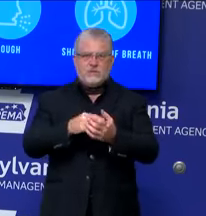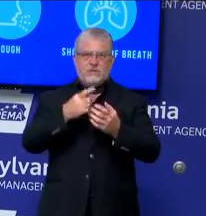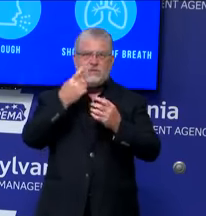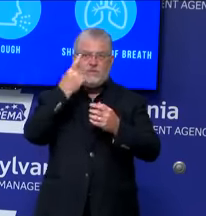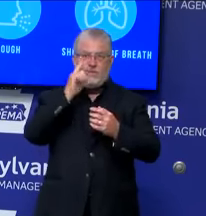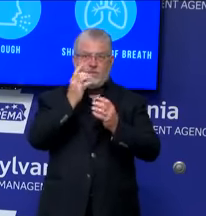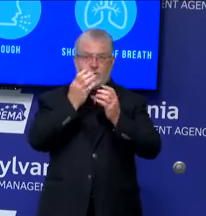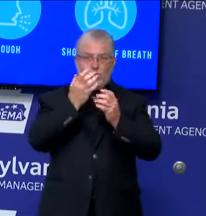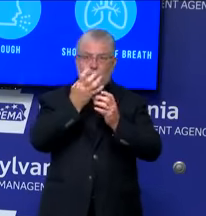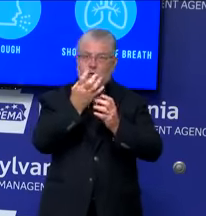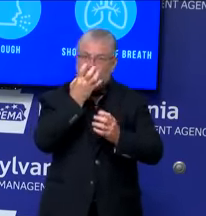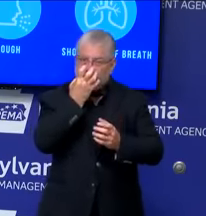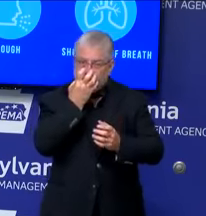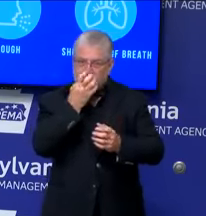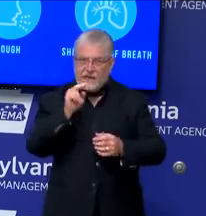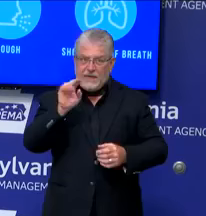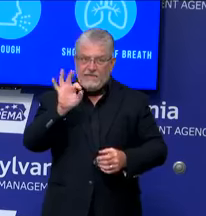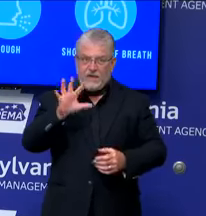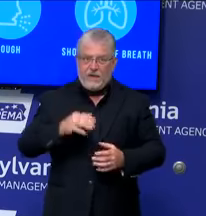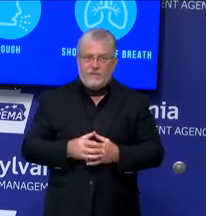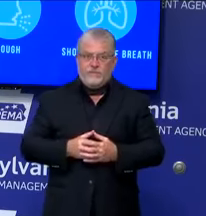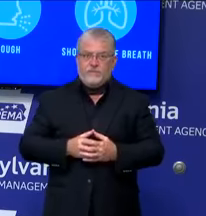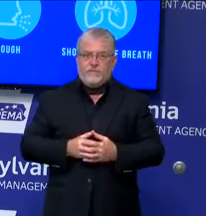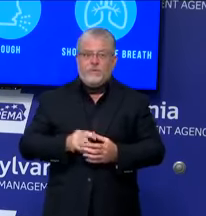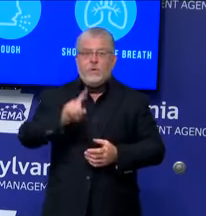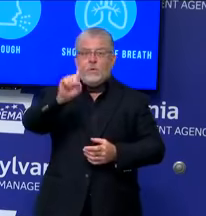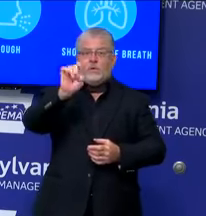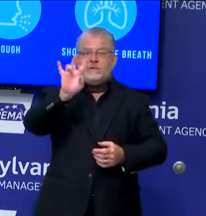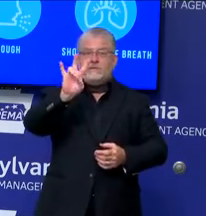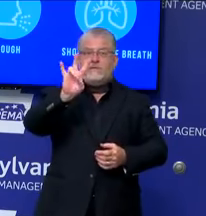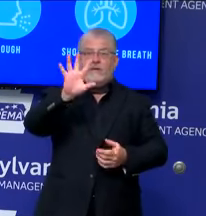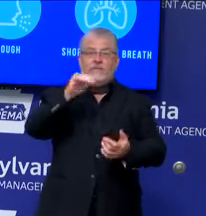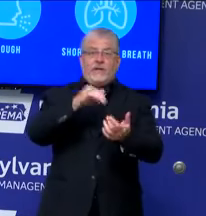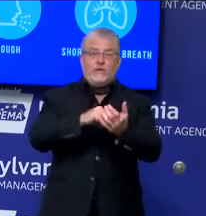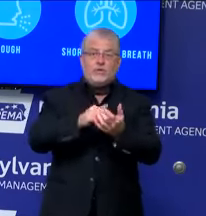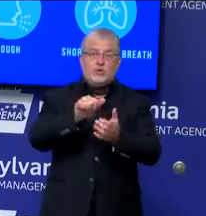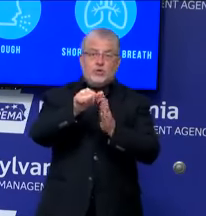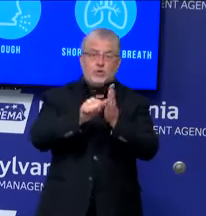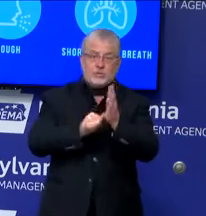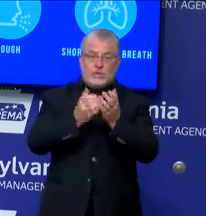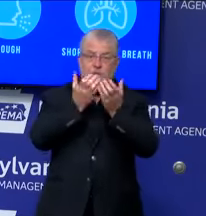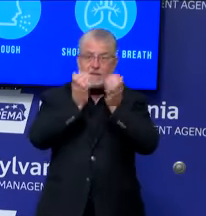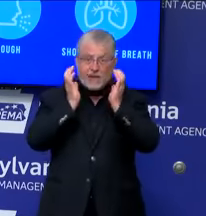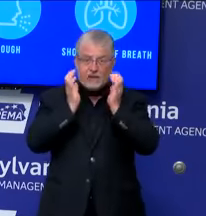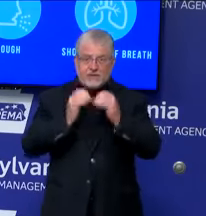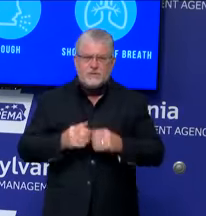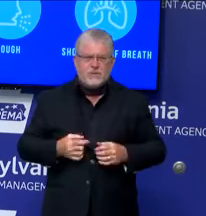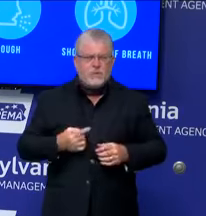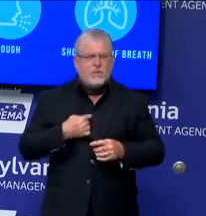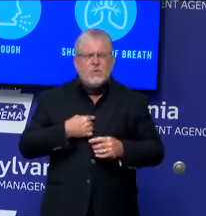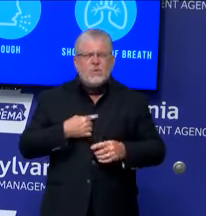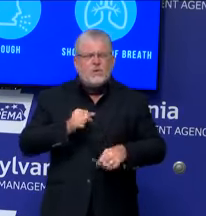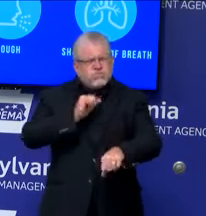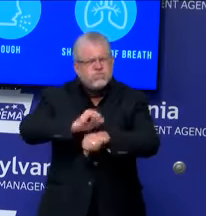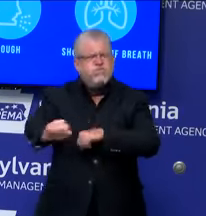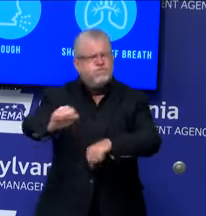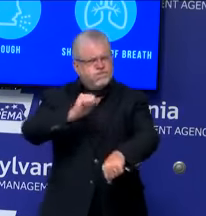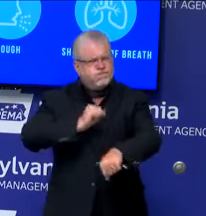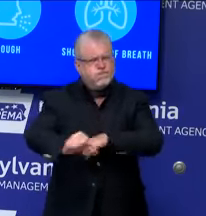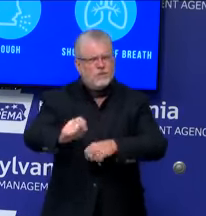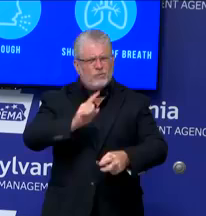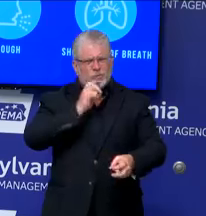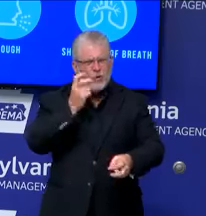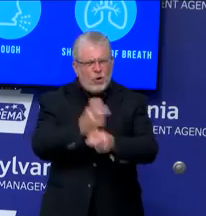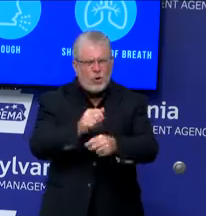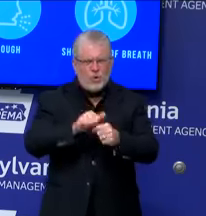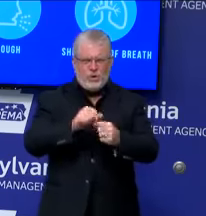surgical masks. Our work continues to ensure that nursing homes are safe places for